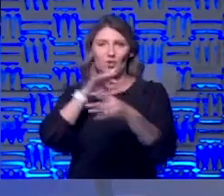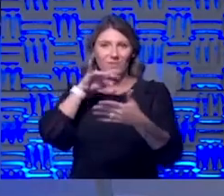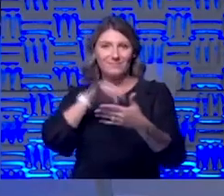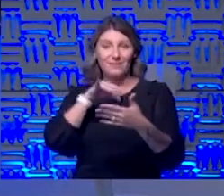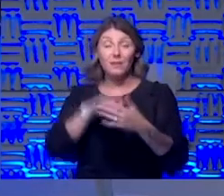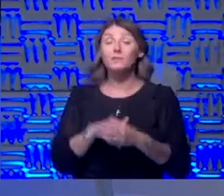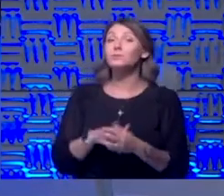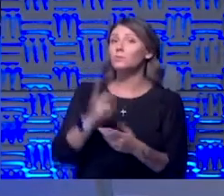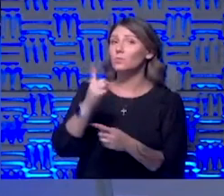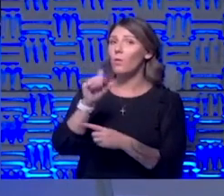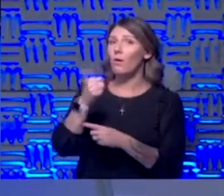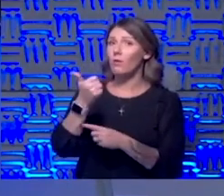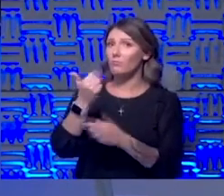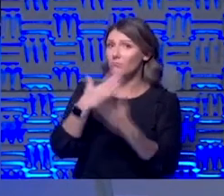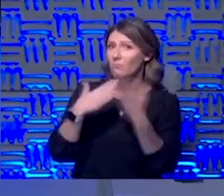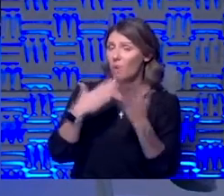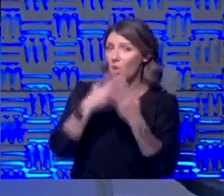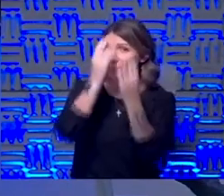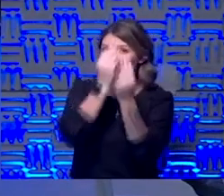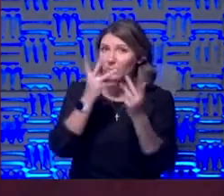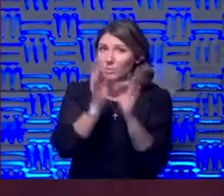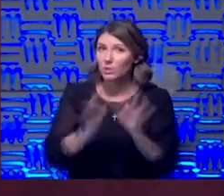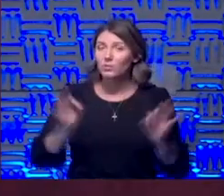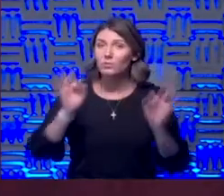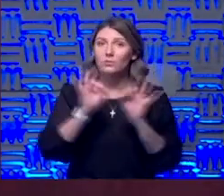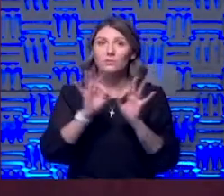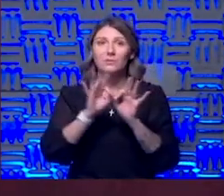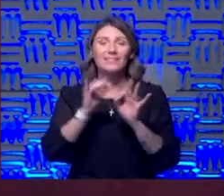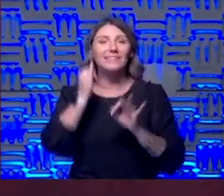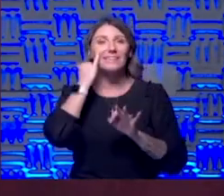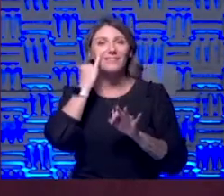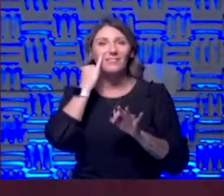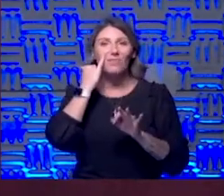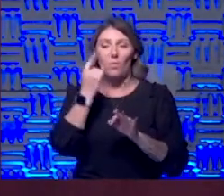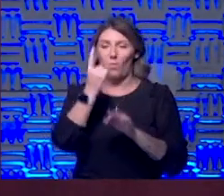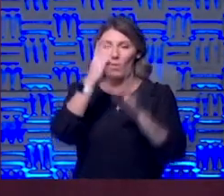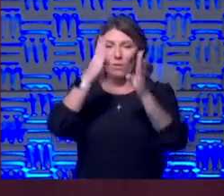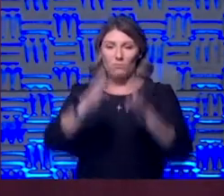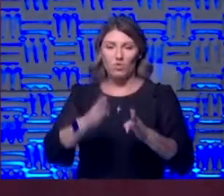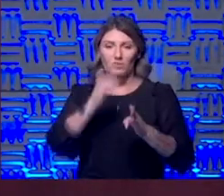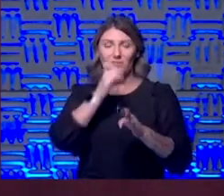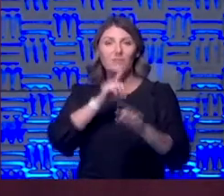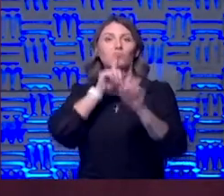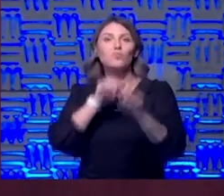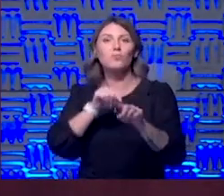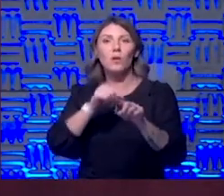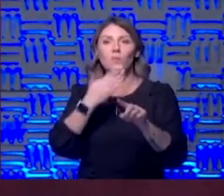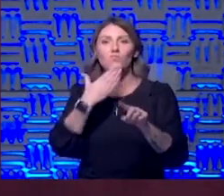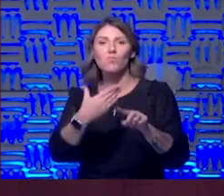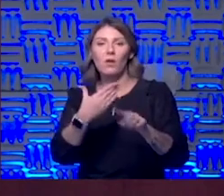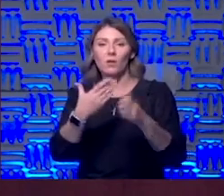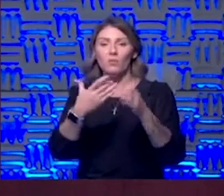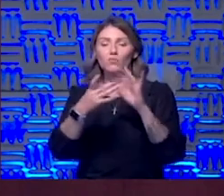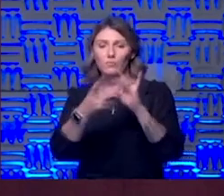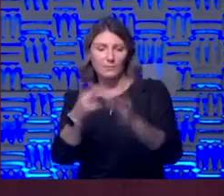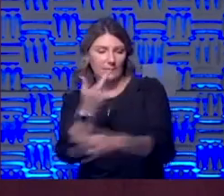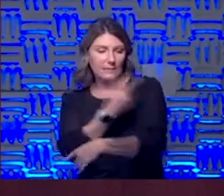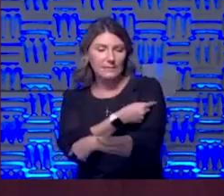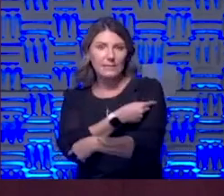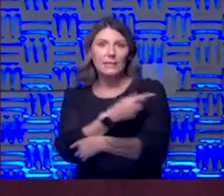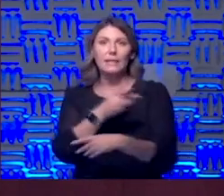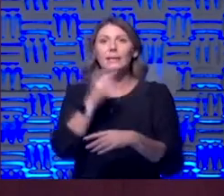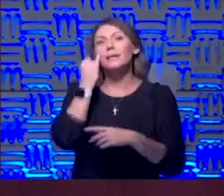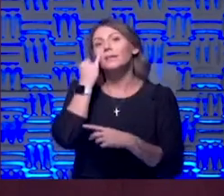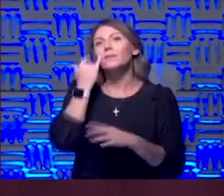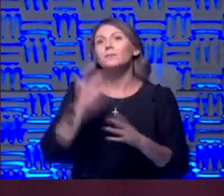think there is one other piece of information that's important even if a person doesn't respond well to the vaccine if we get